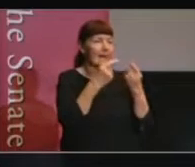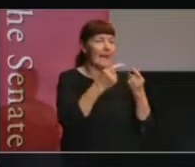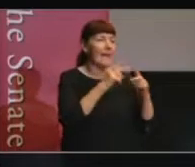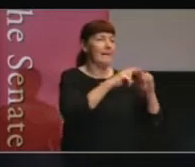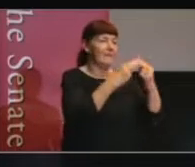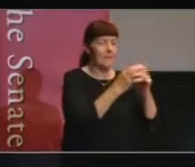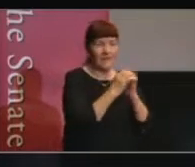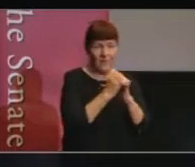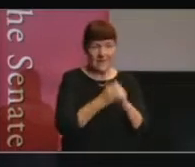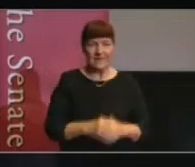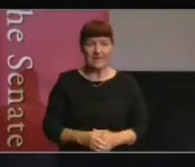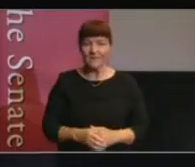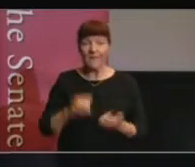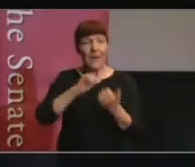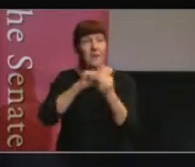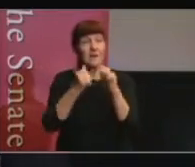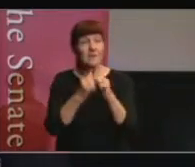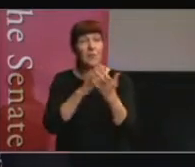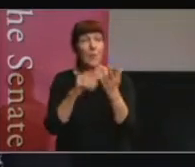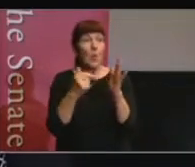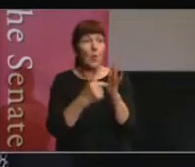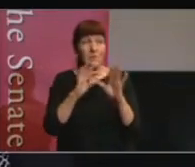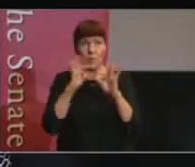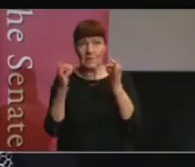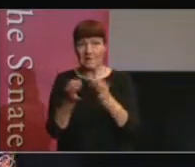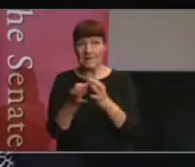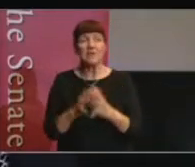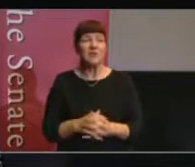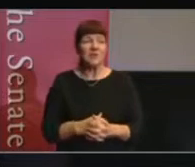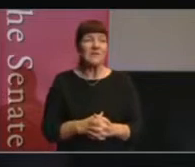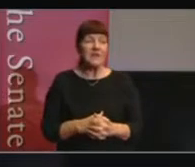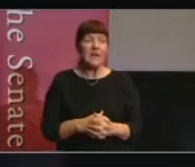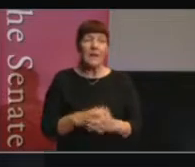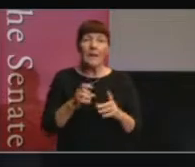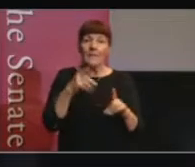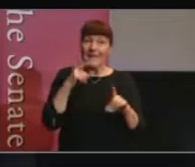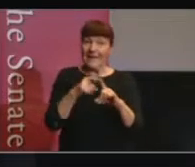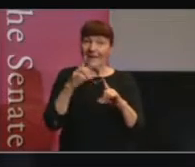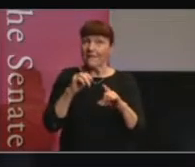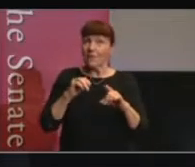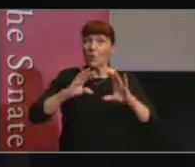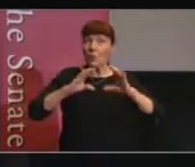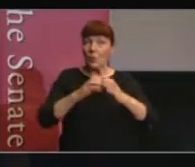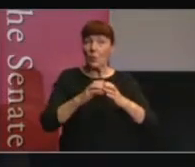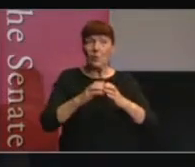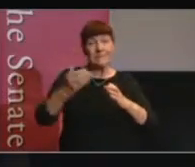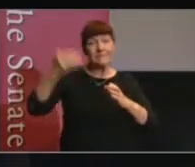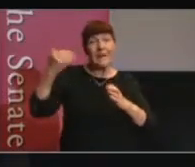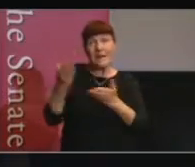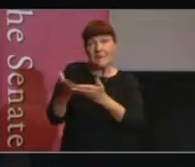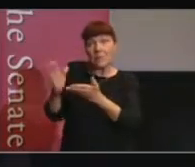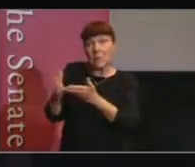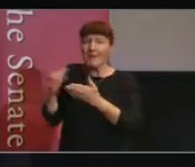Partnerships with host organisations. Particularly for groups that have been historically excluded, this is really